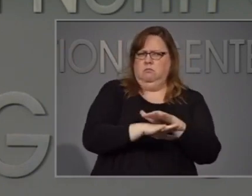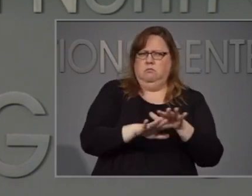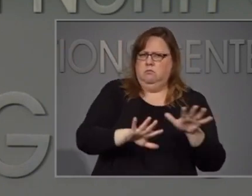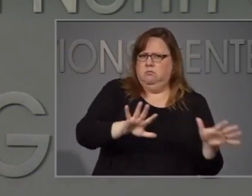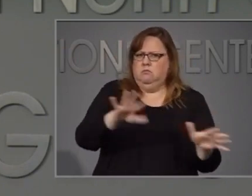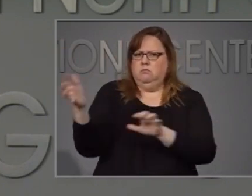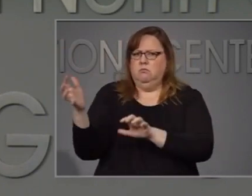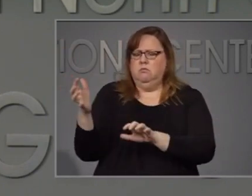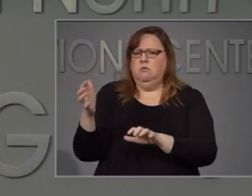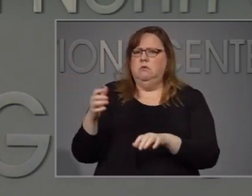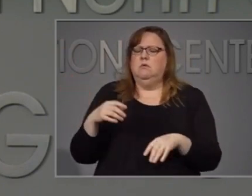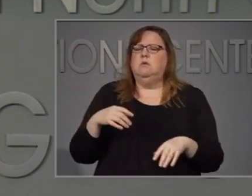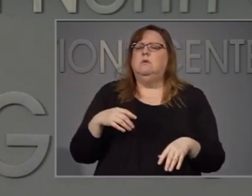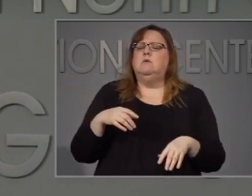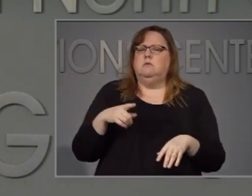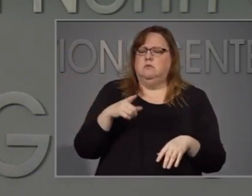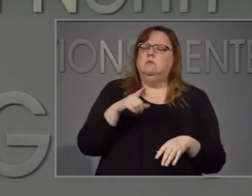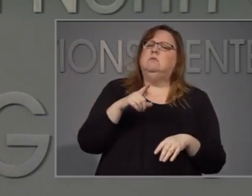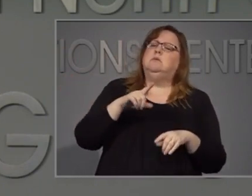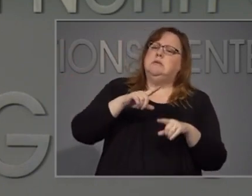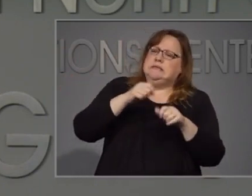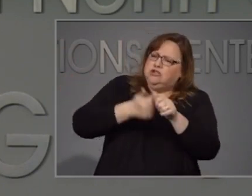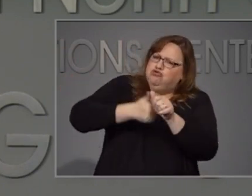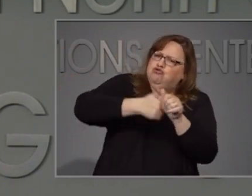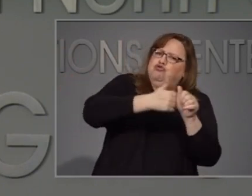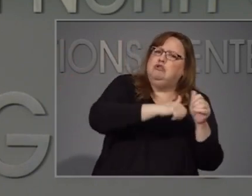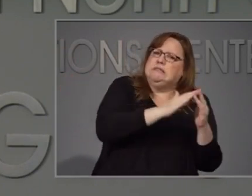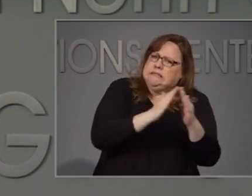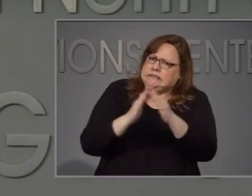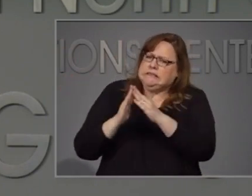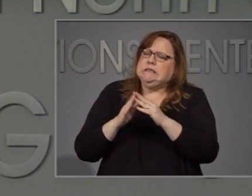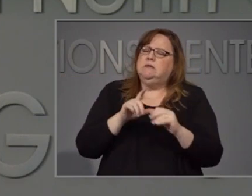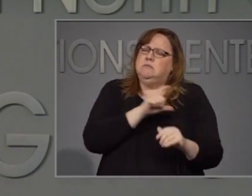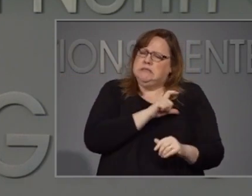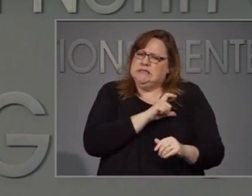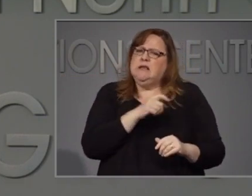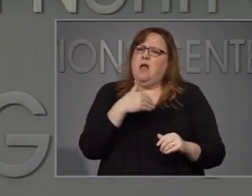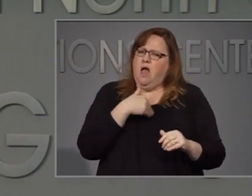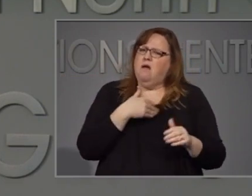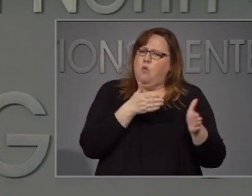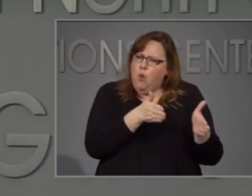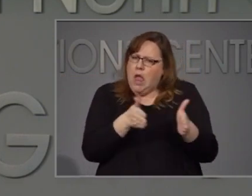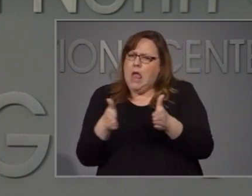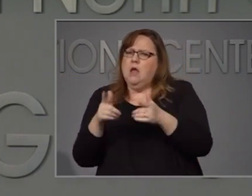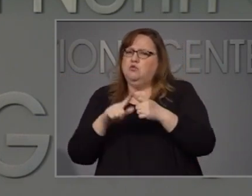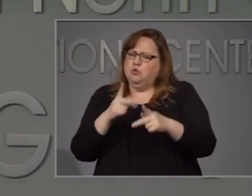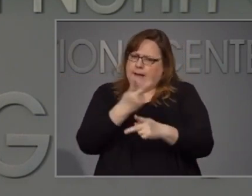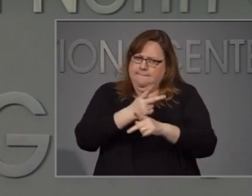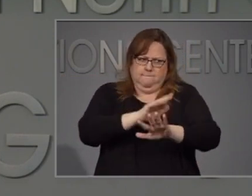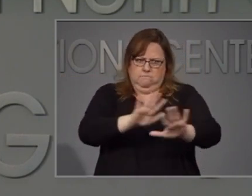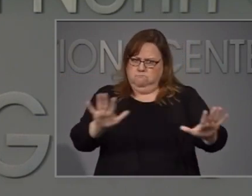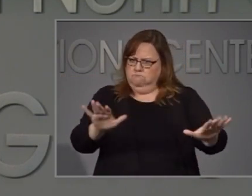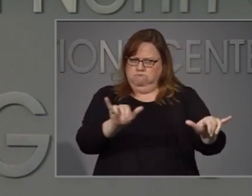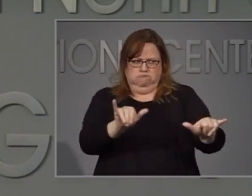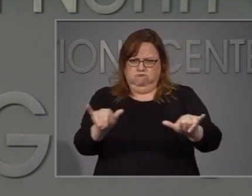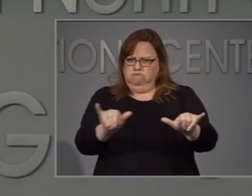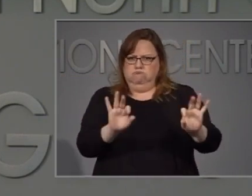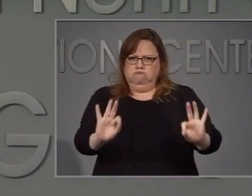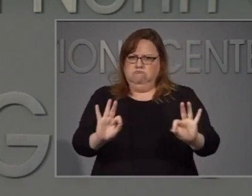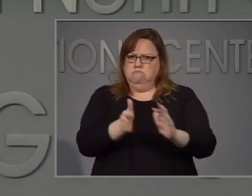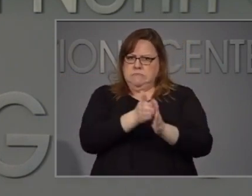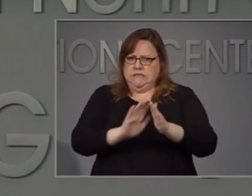to maintain order. We want to give people who want to express their